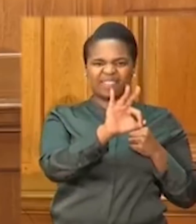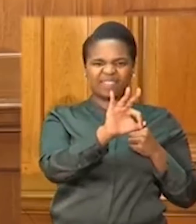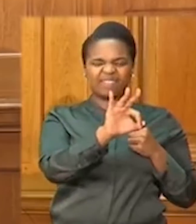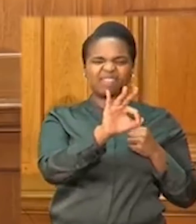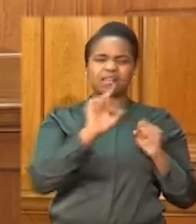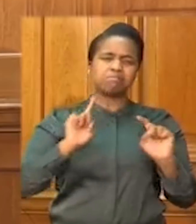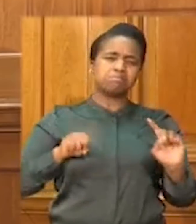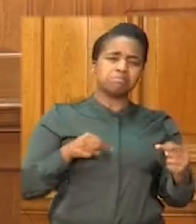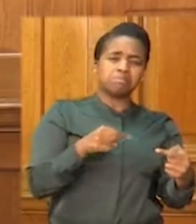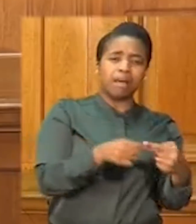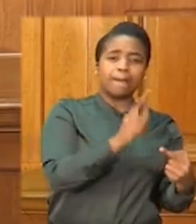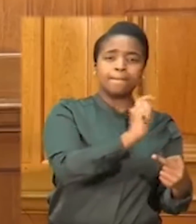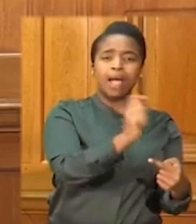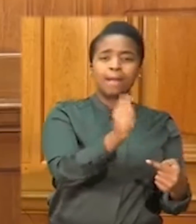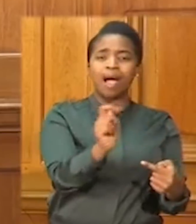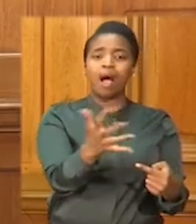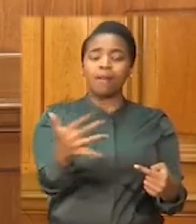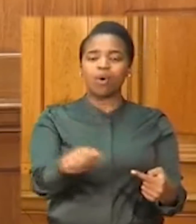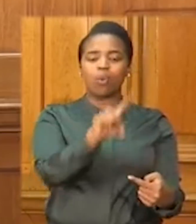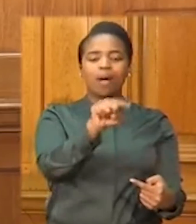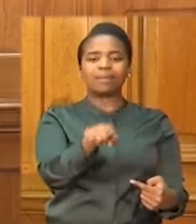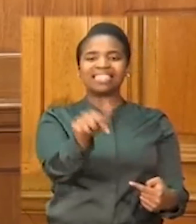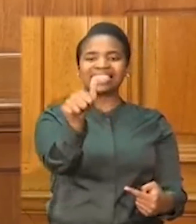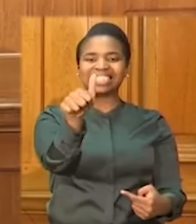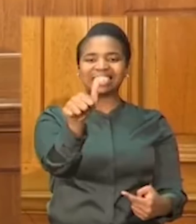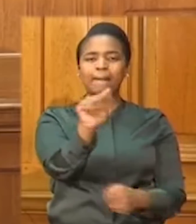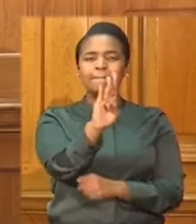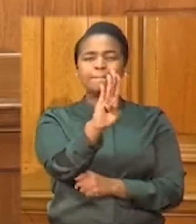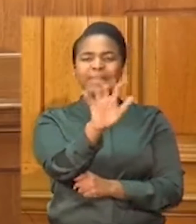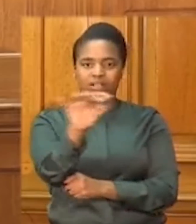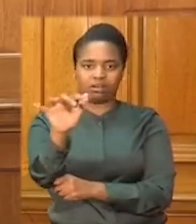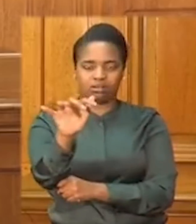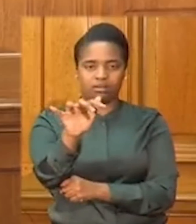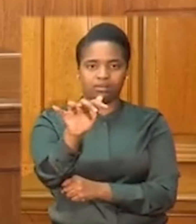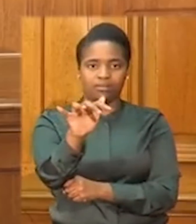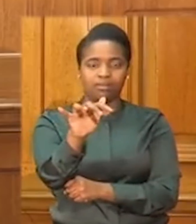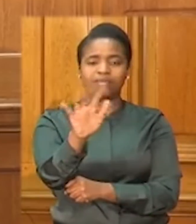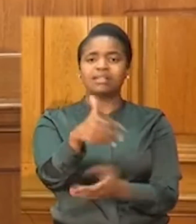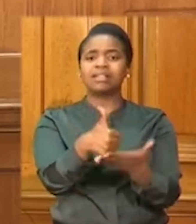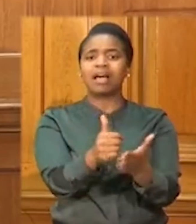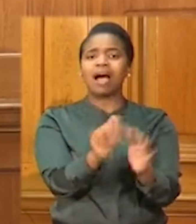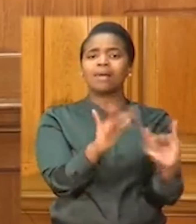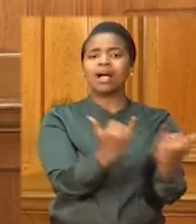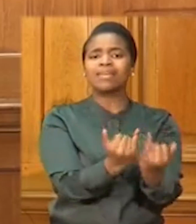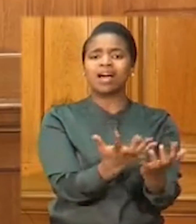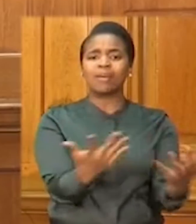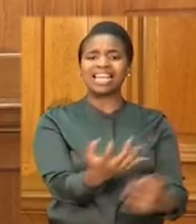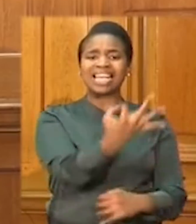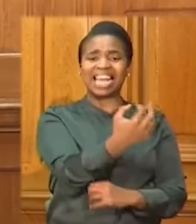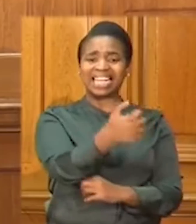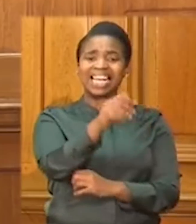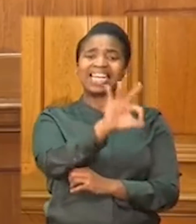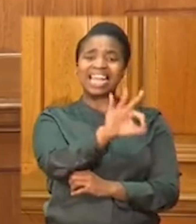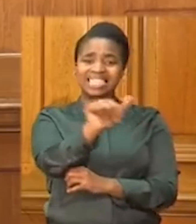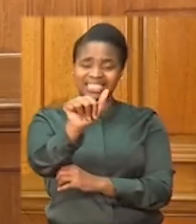paid out 1.6 billion rand, assisting over 37,000 companies and